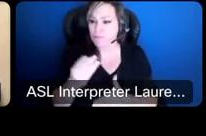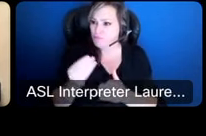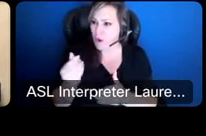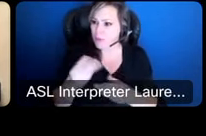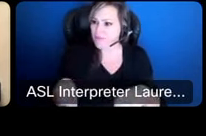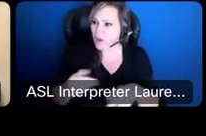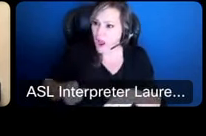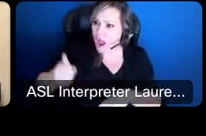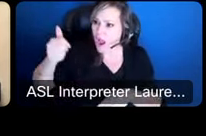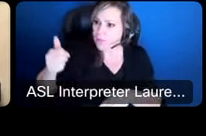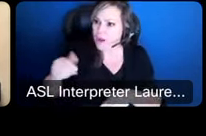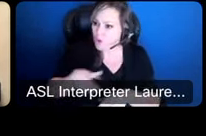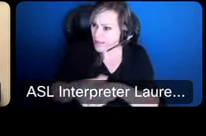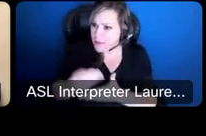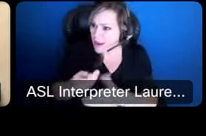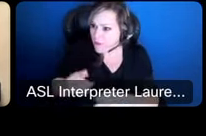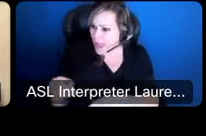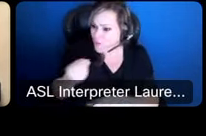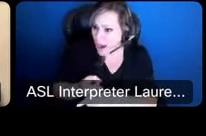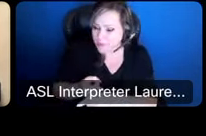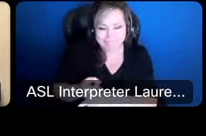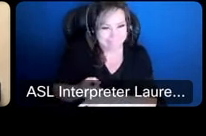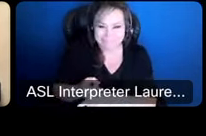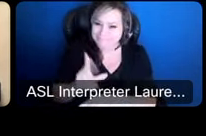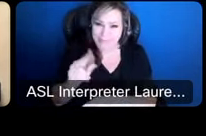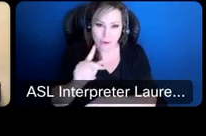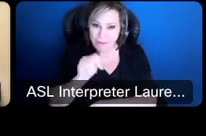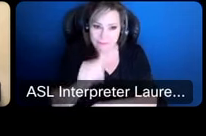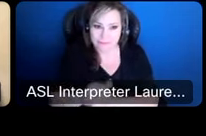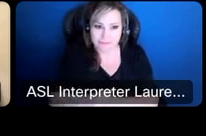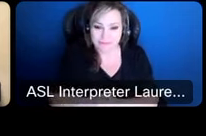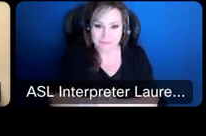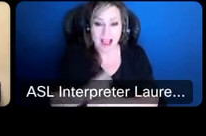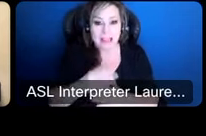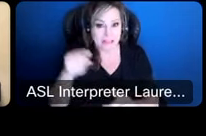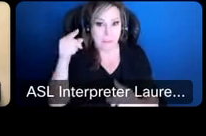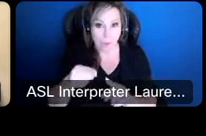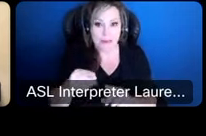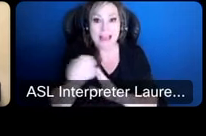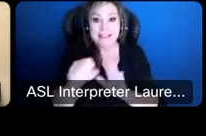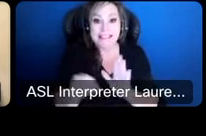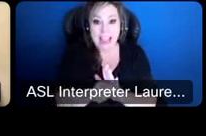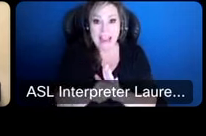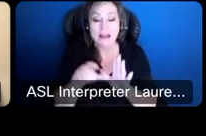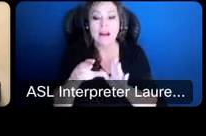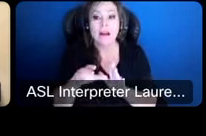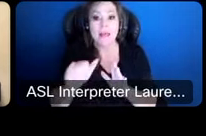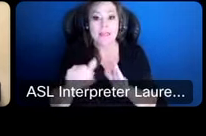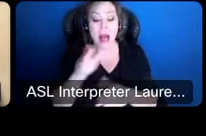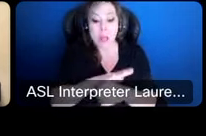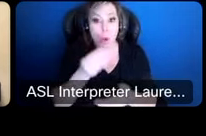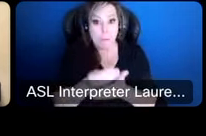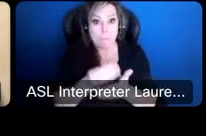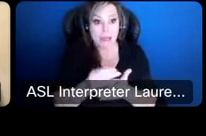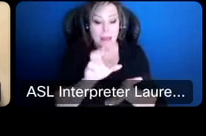you're getting plenty of money from that right well actually no at a certain point the state comes in and takes that local money and puts it